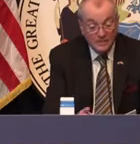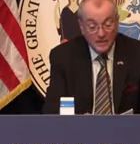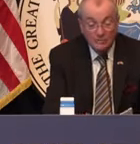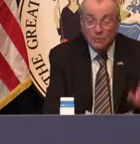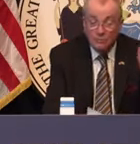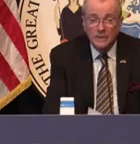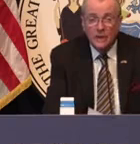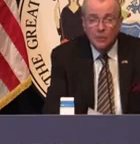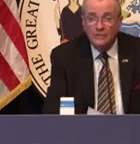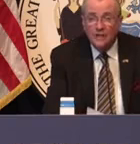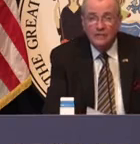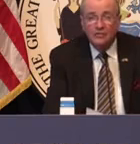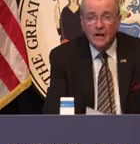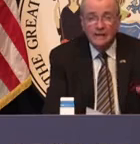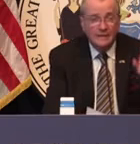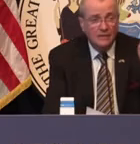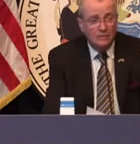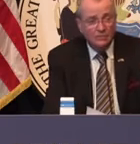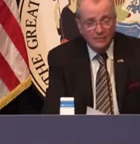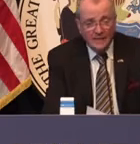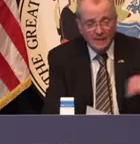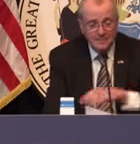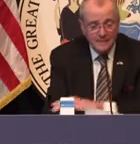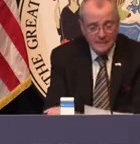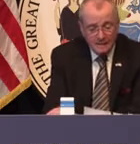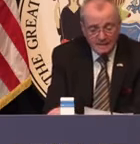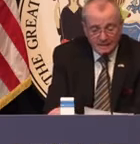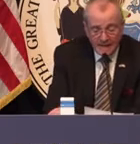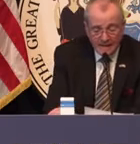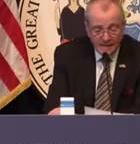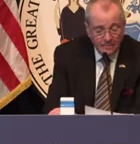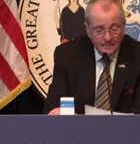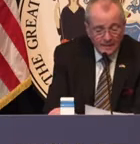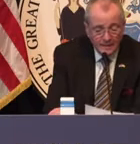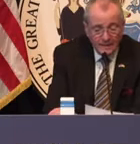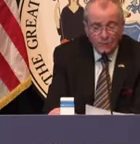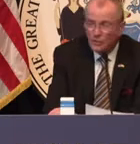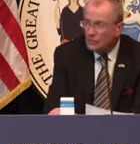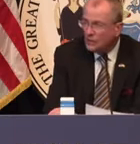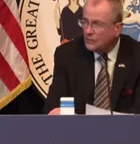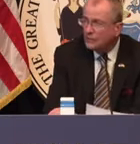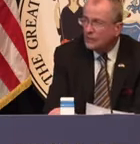1st, they'll be available Monday, Wednesday, and Friday again from 7 a.m. to 9 a.m.